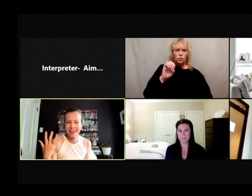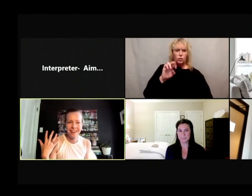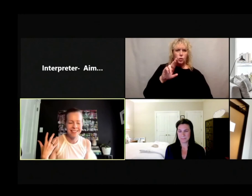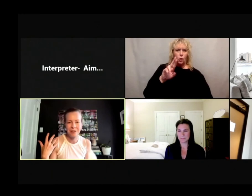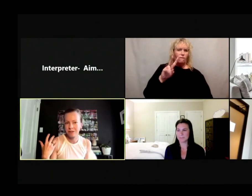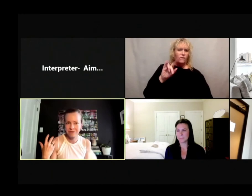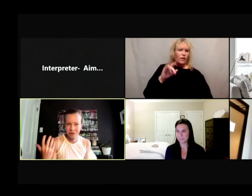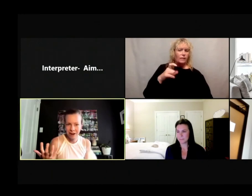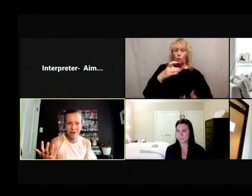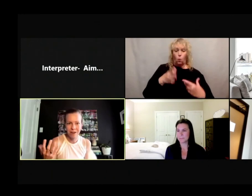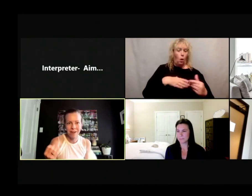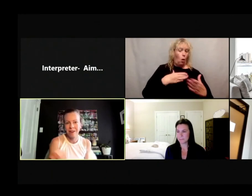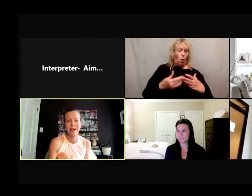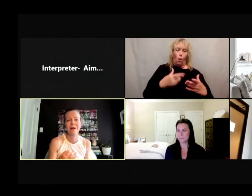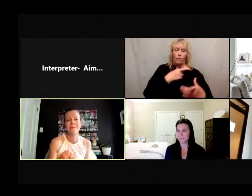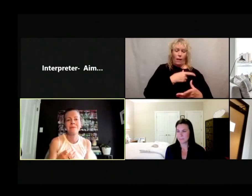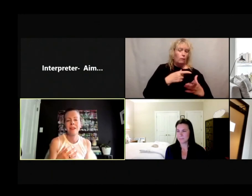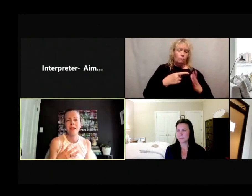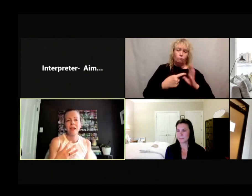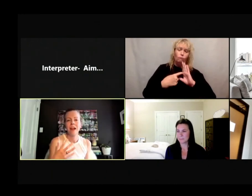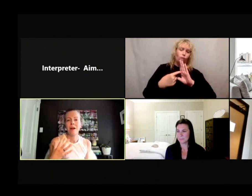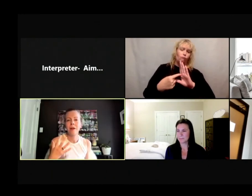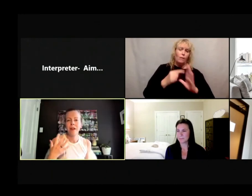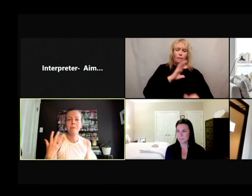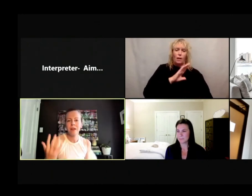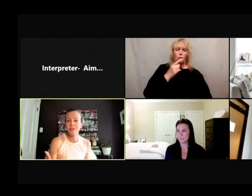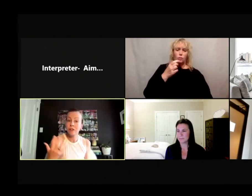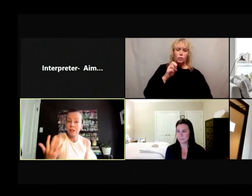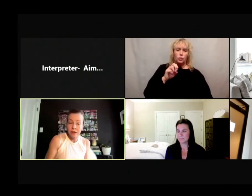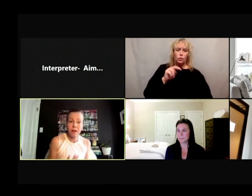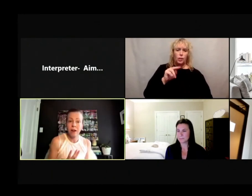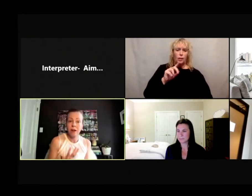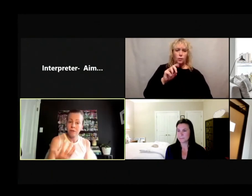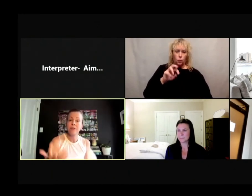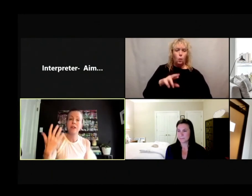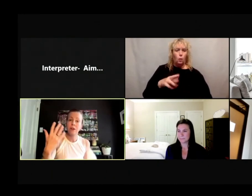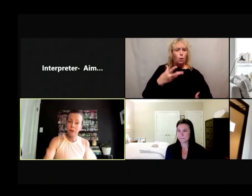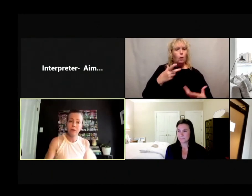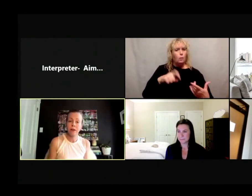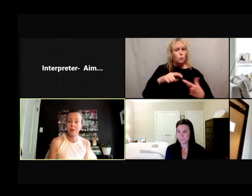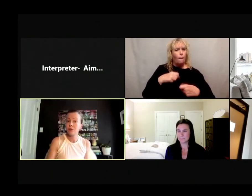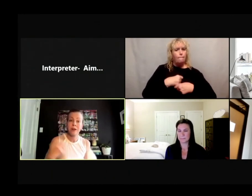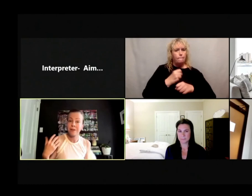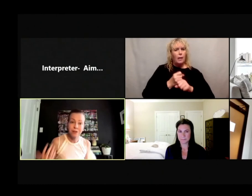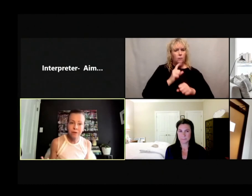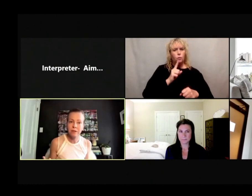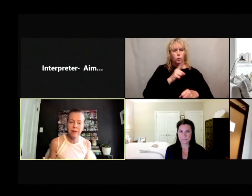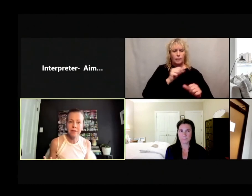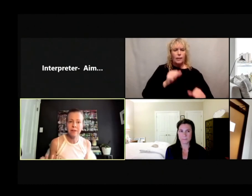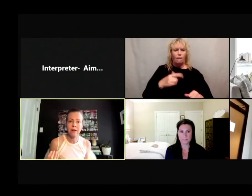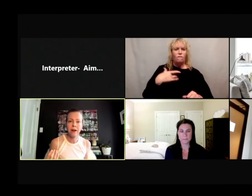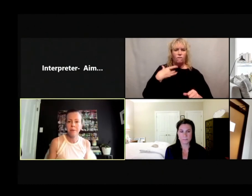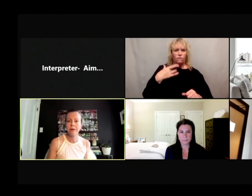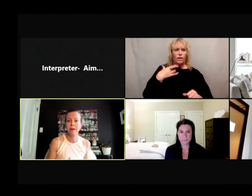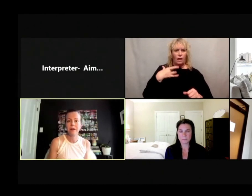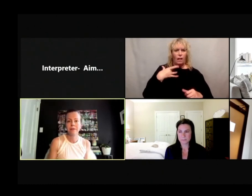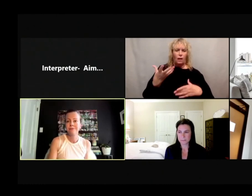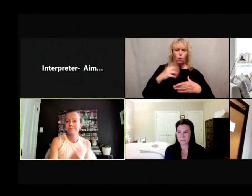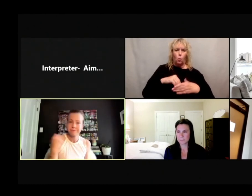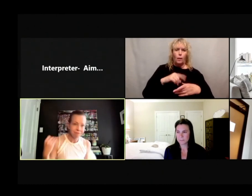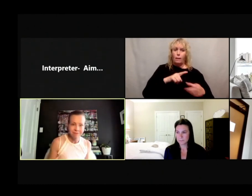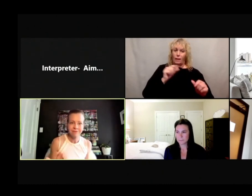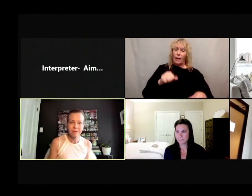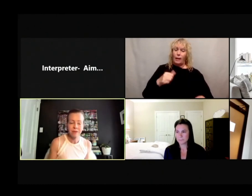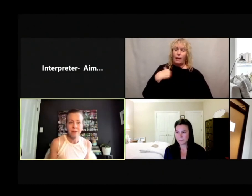identify as their gender, and making sure that they're feel included, because you can have cervical cancer and be,